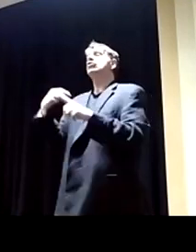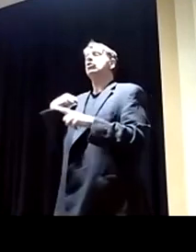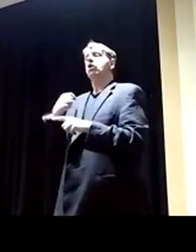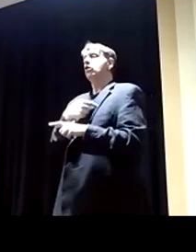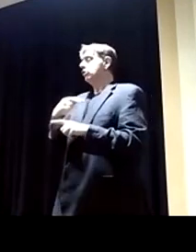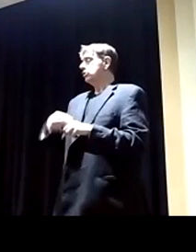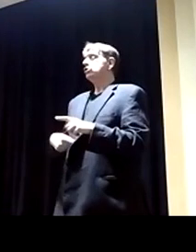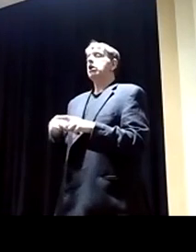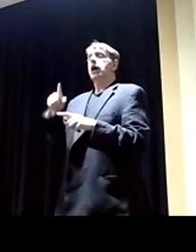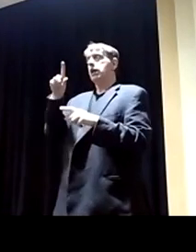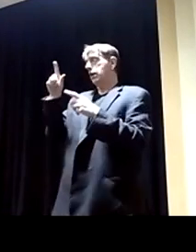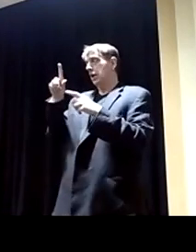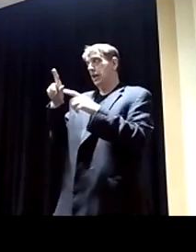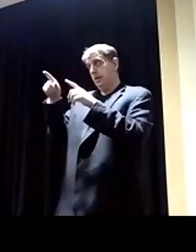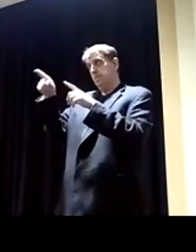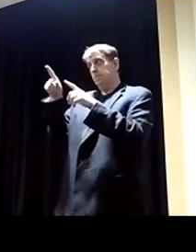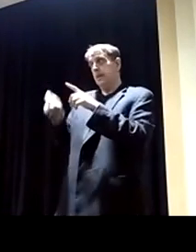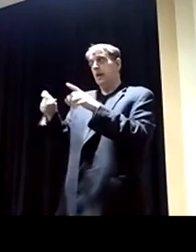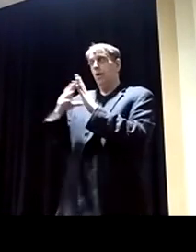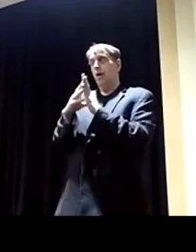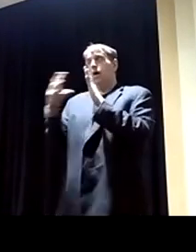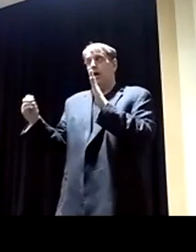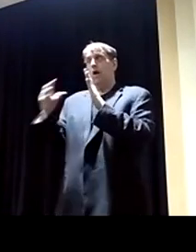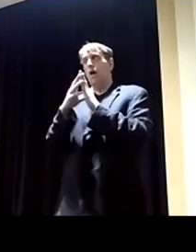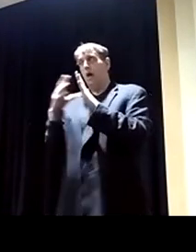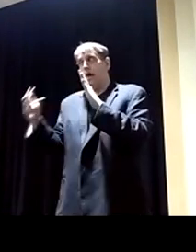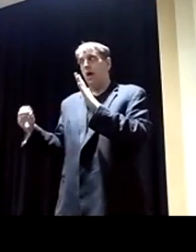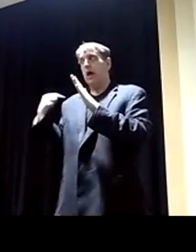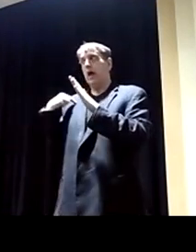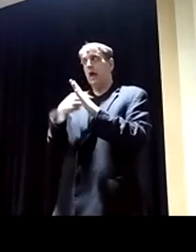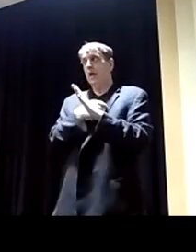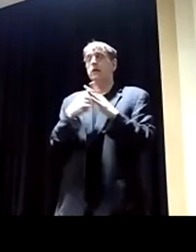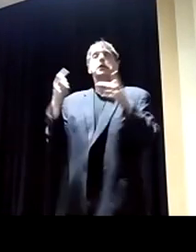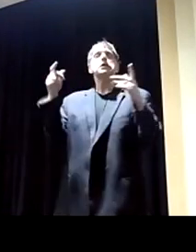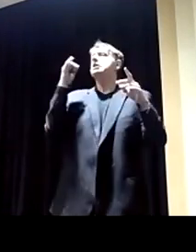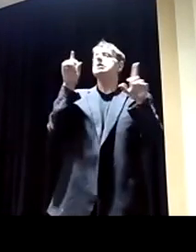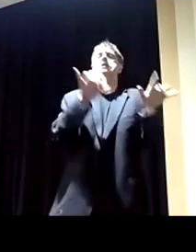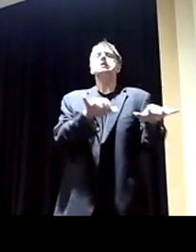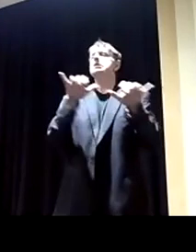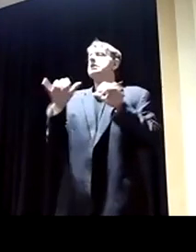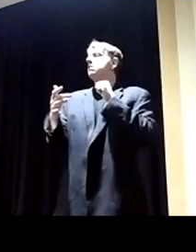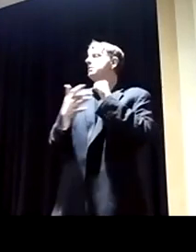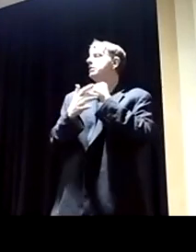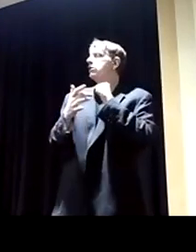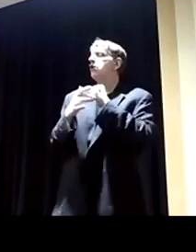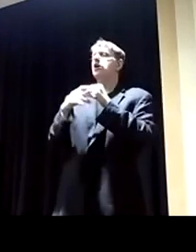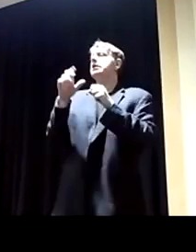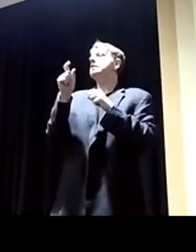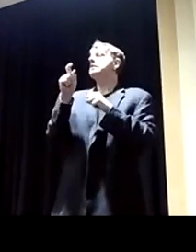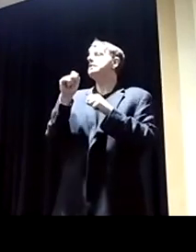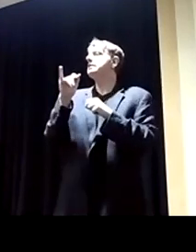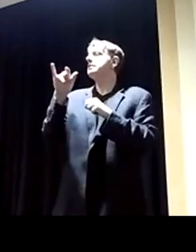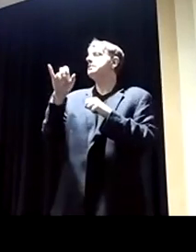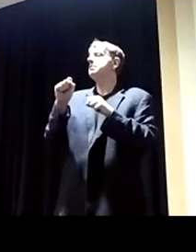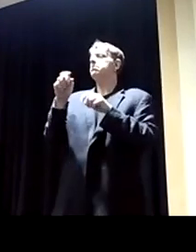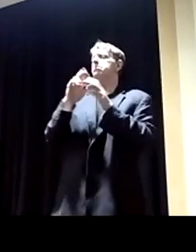the technological leaders of the world again, just like we won the race to nuclear energy and the space race. We're going to win the race here. And then we're